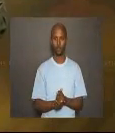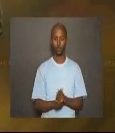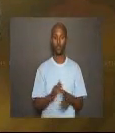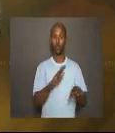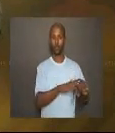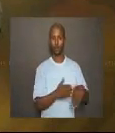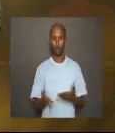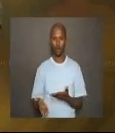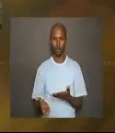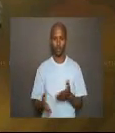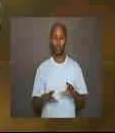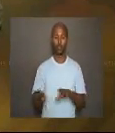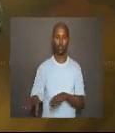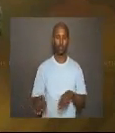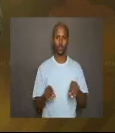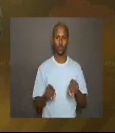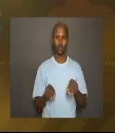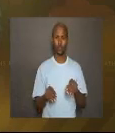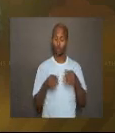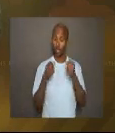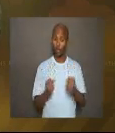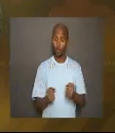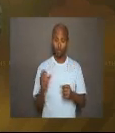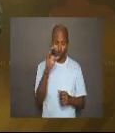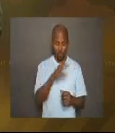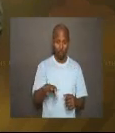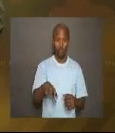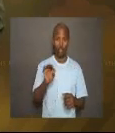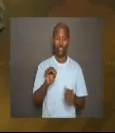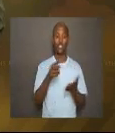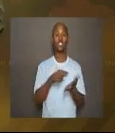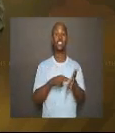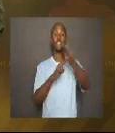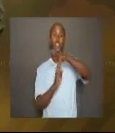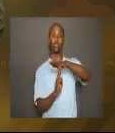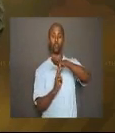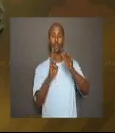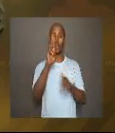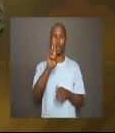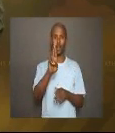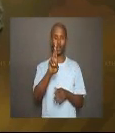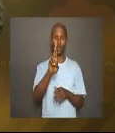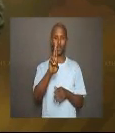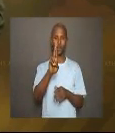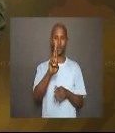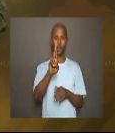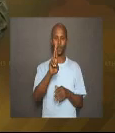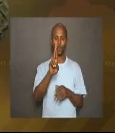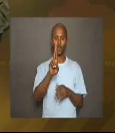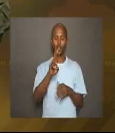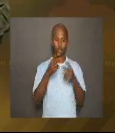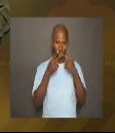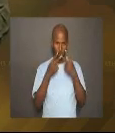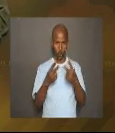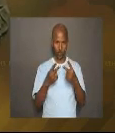Welcome back, students. Were you able to find the inverse of R? Let us